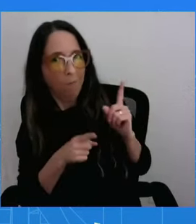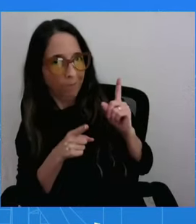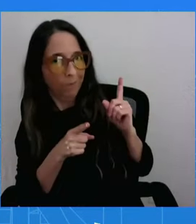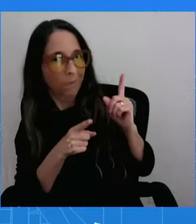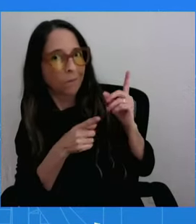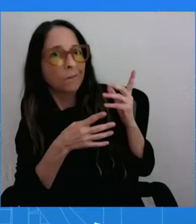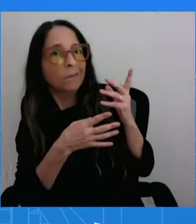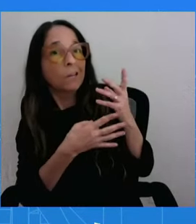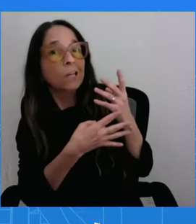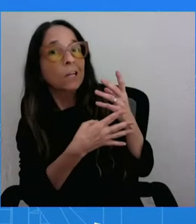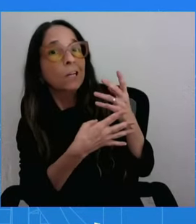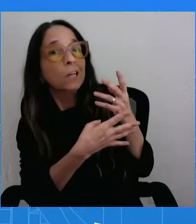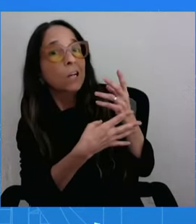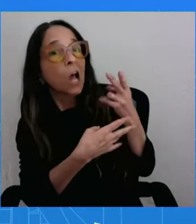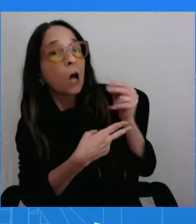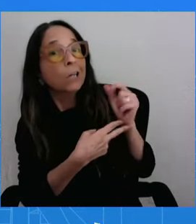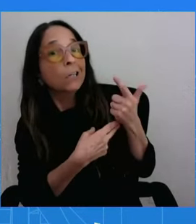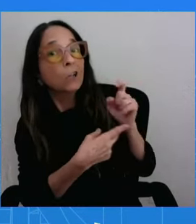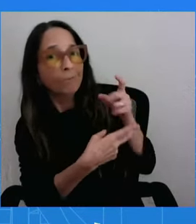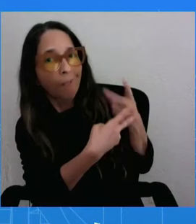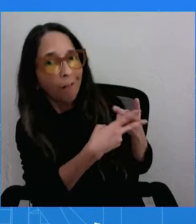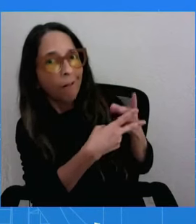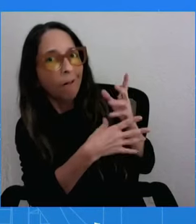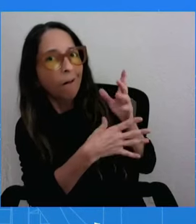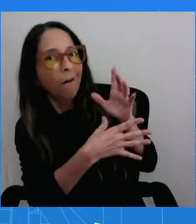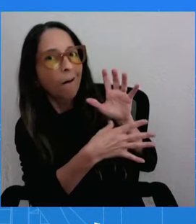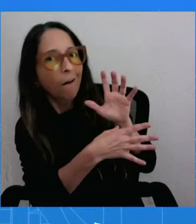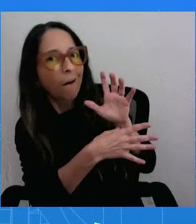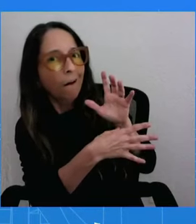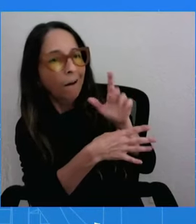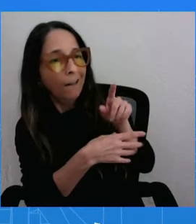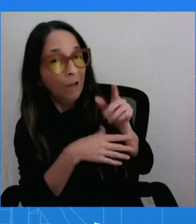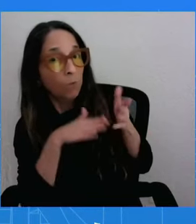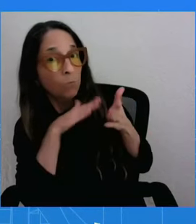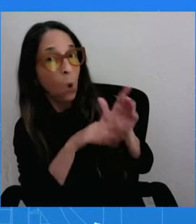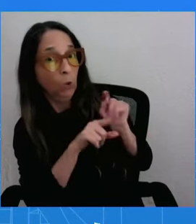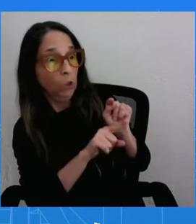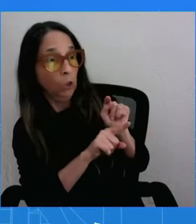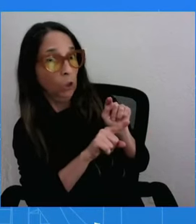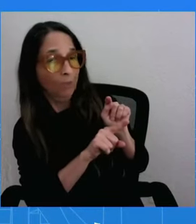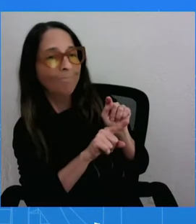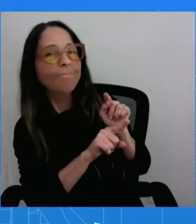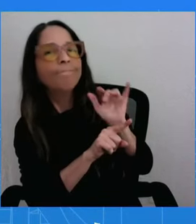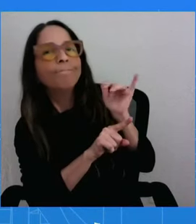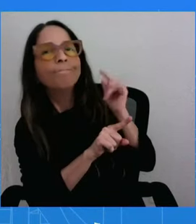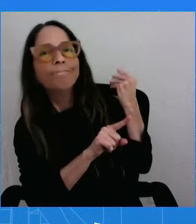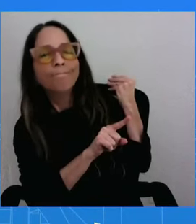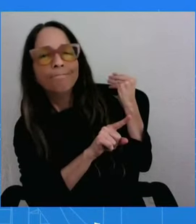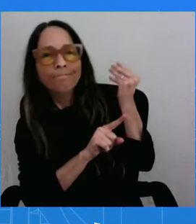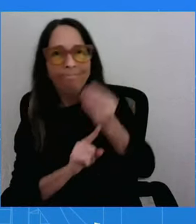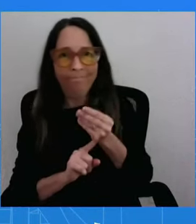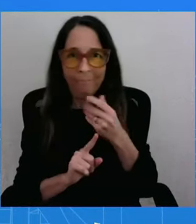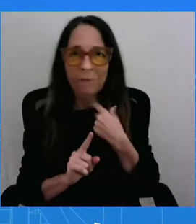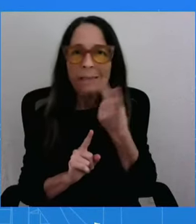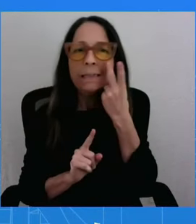to move forward. But we'll see where it goes, and obviously, I'm certainly not in a position, nor would I ever, try to close